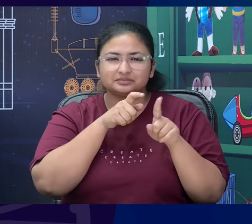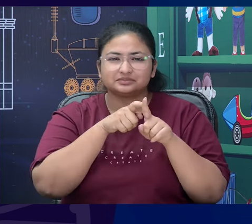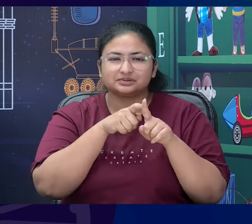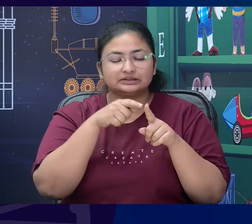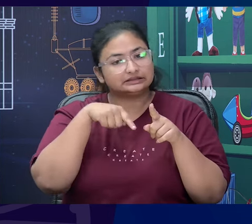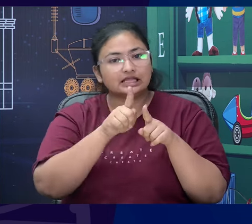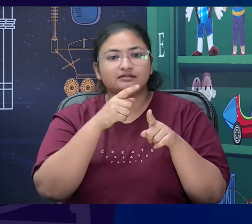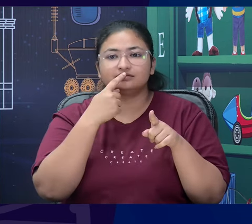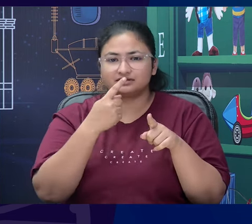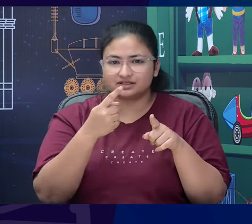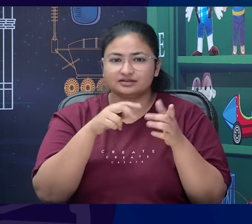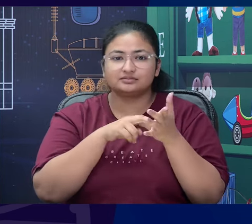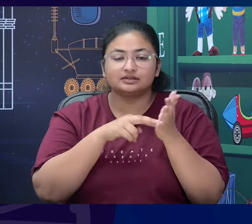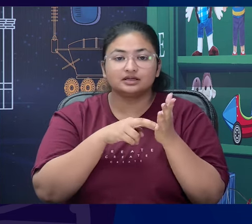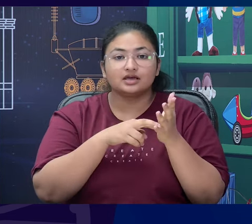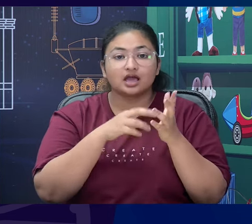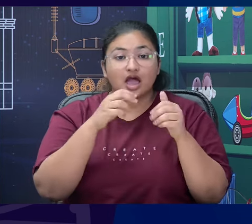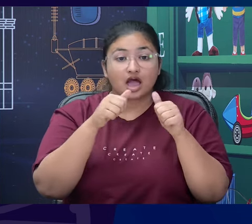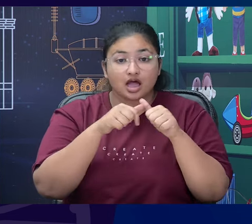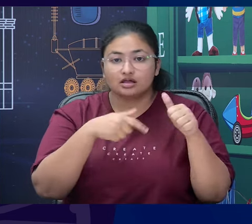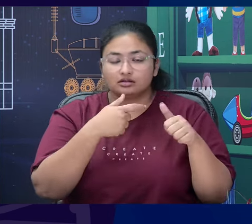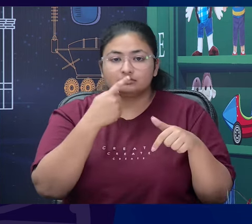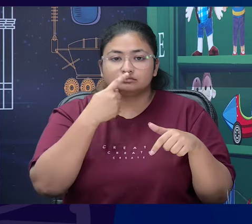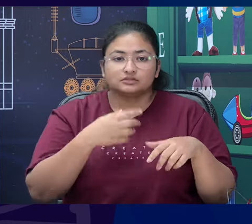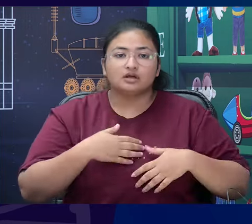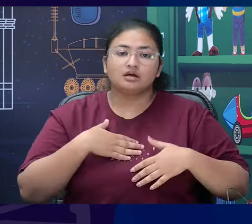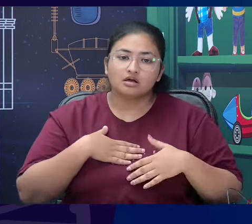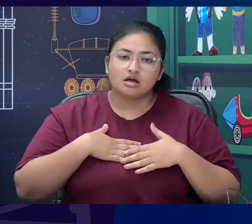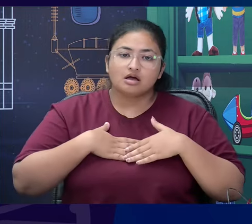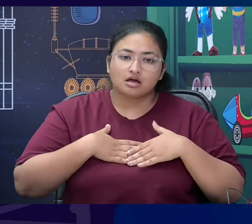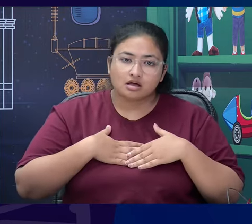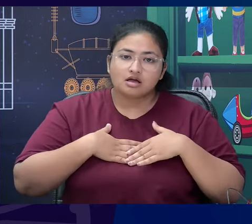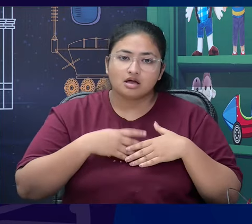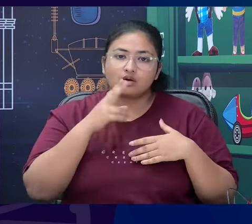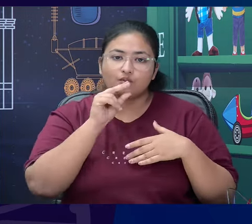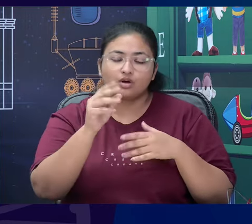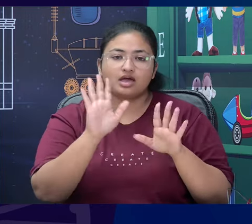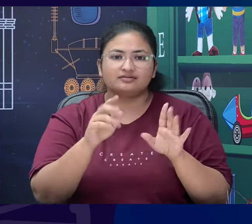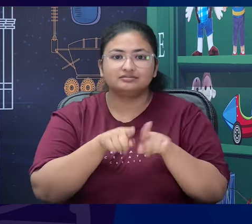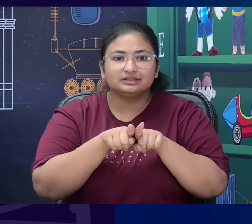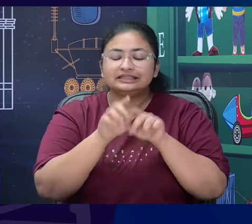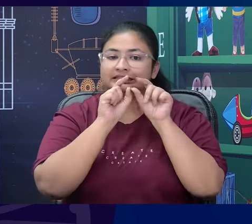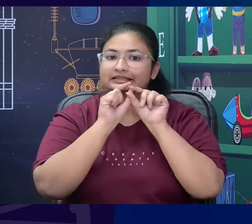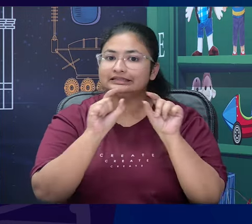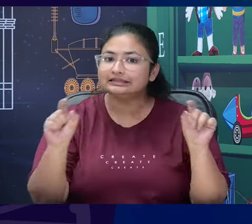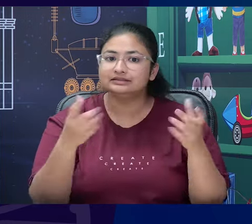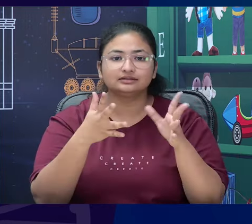VZ is that you know he is suffering from asthma. So, he is not someone who has very loud and clear voice he is someone